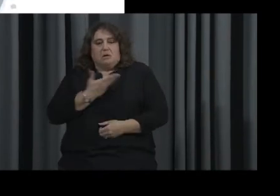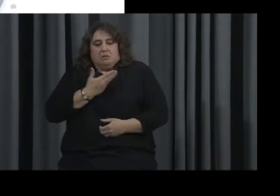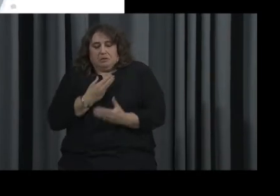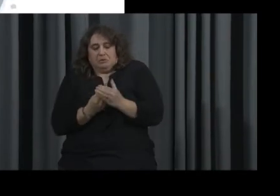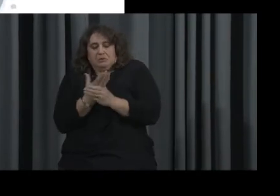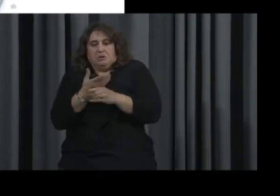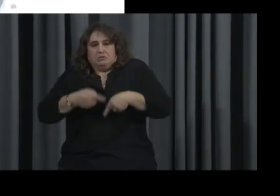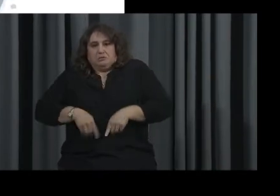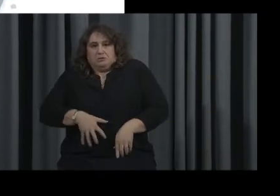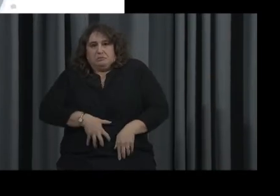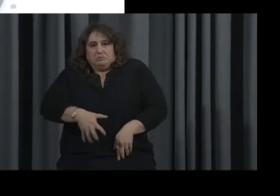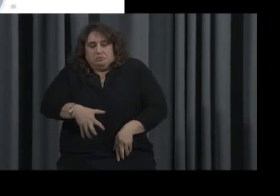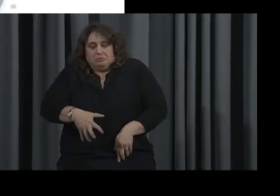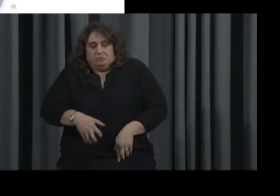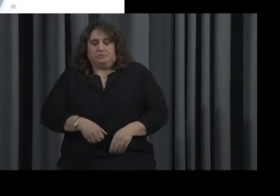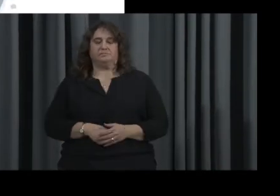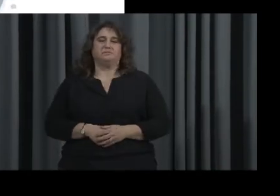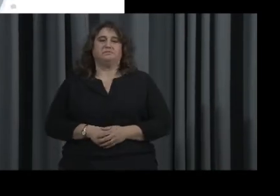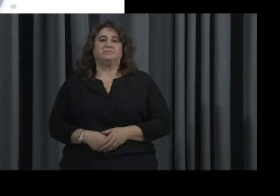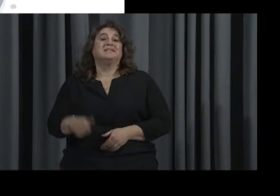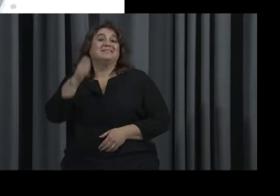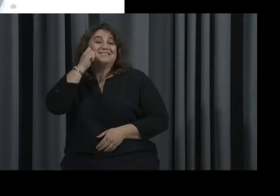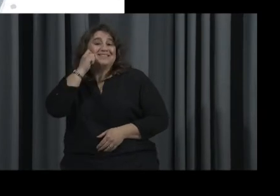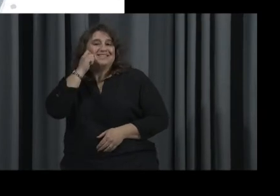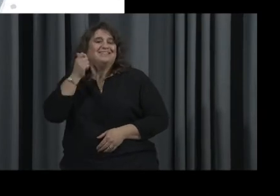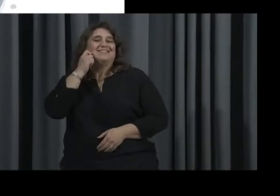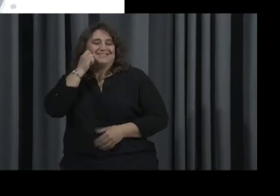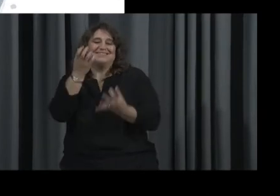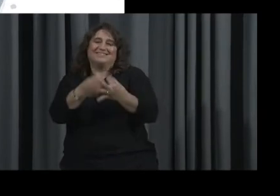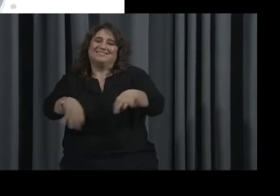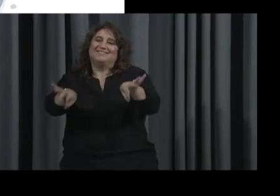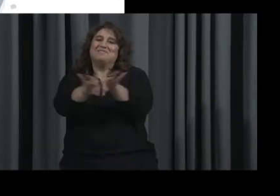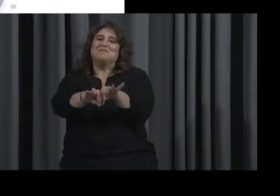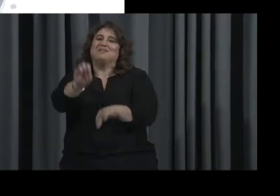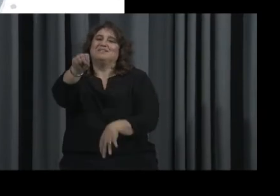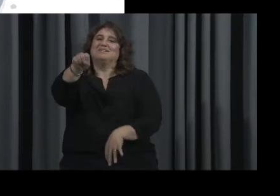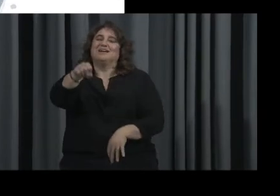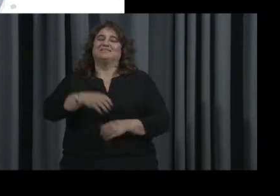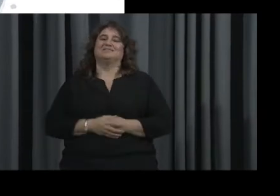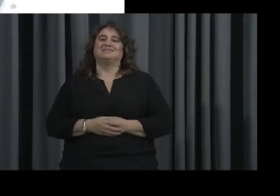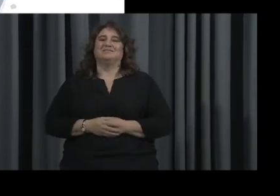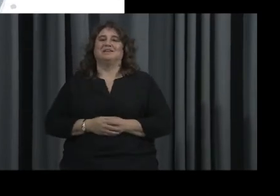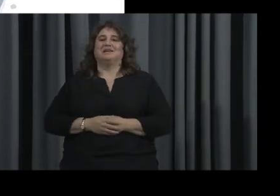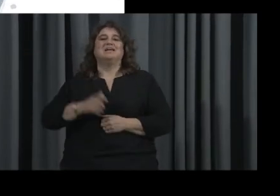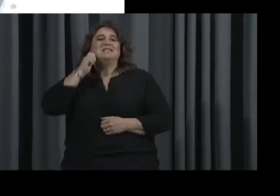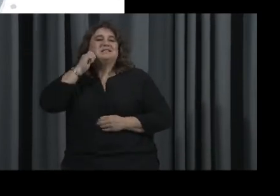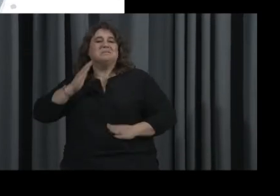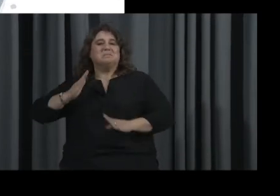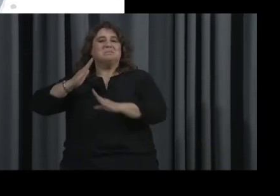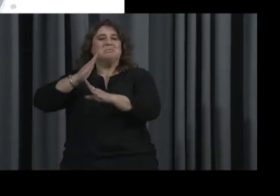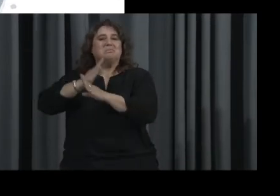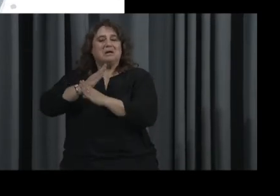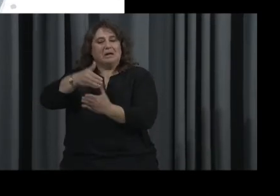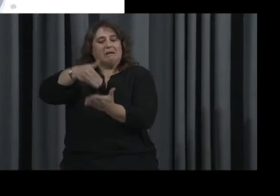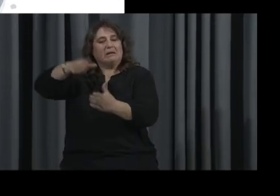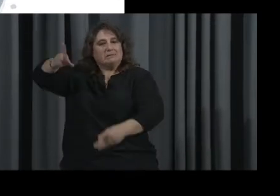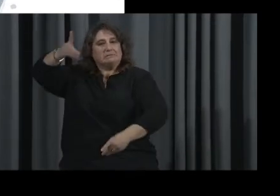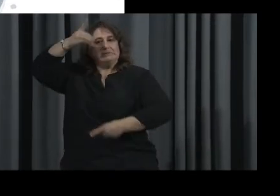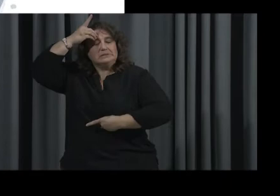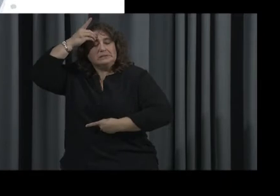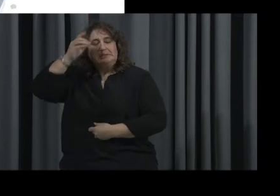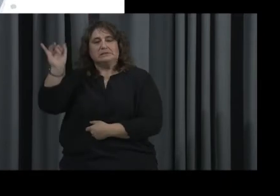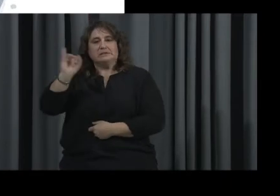And skin, skin is really important, right? So the skin functions as a barrier to protect against disease, infection,